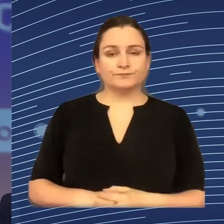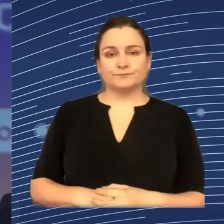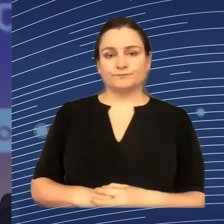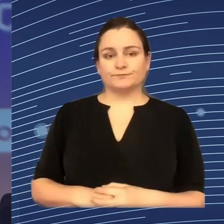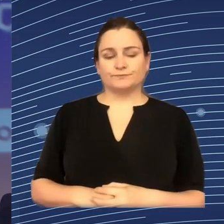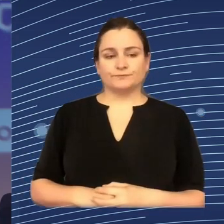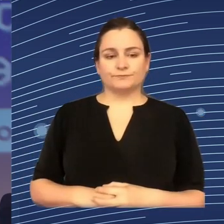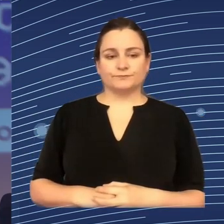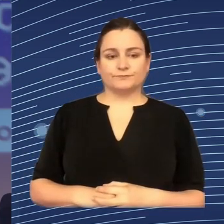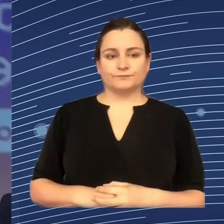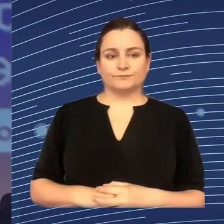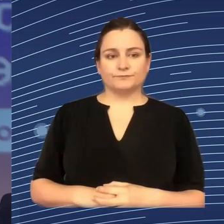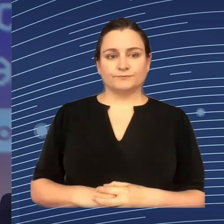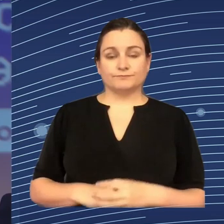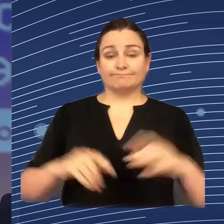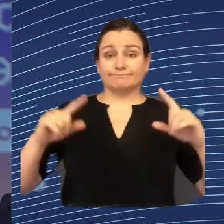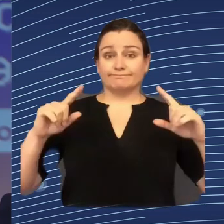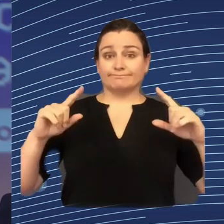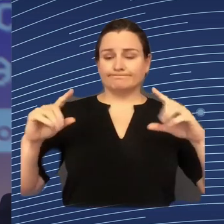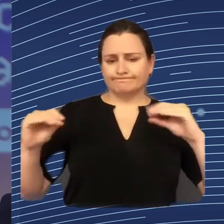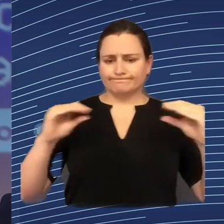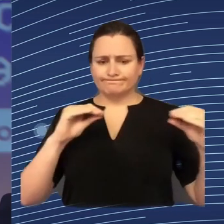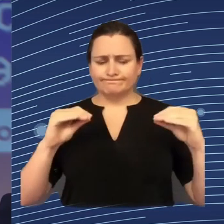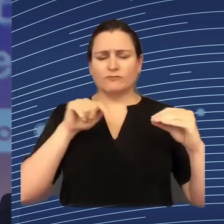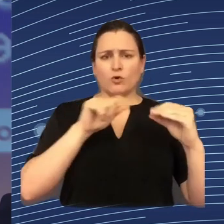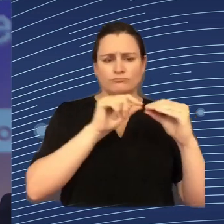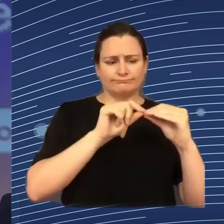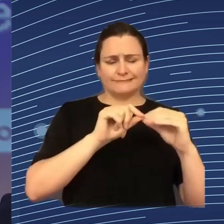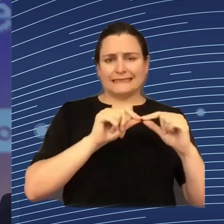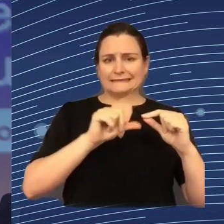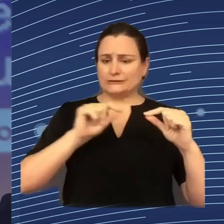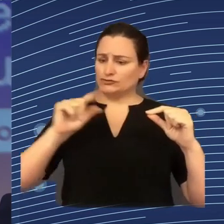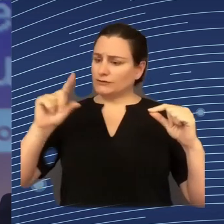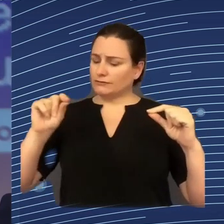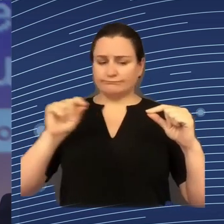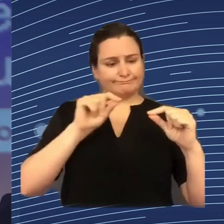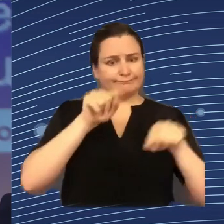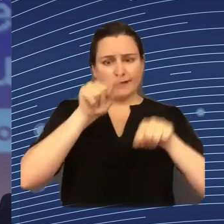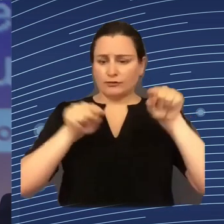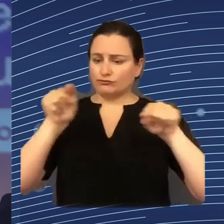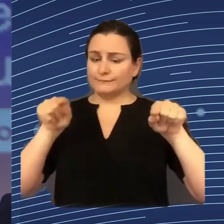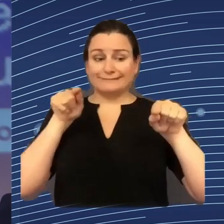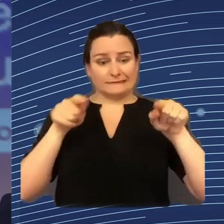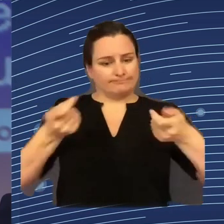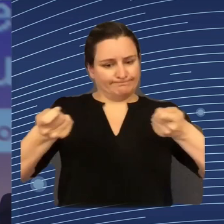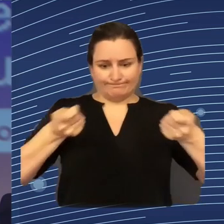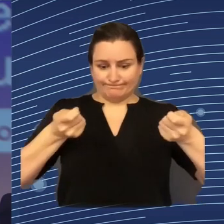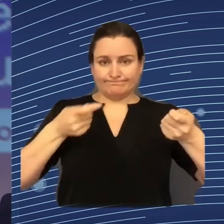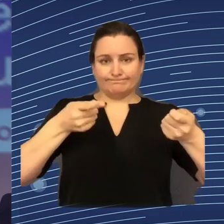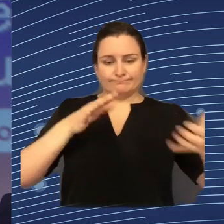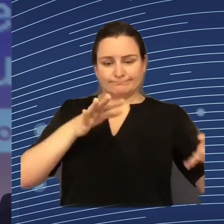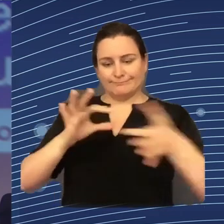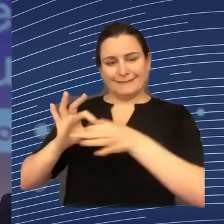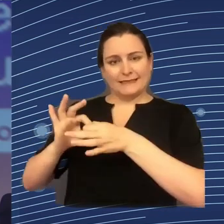the debate about the use of algorithmic management, including but not limited to artificial intelligence tools in the workplace,